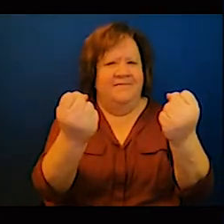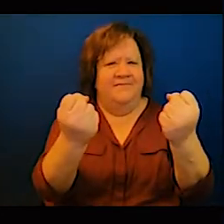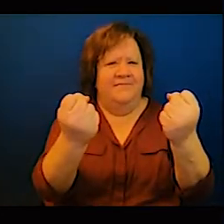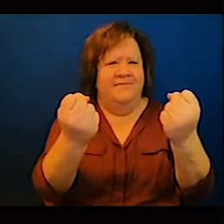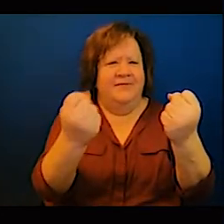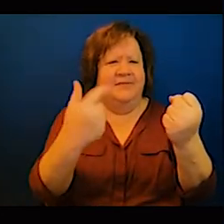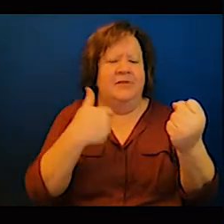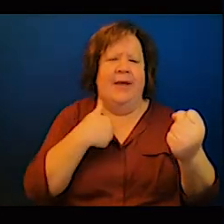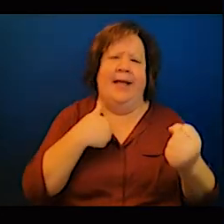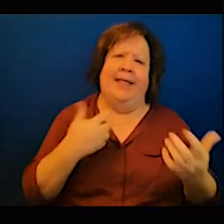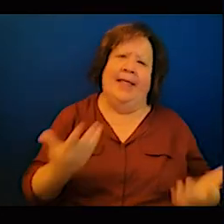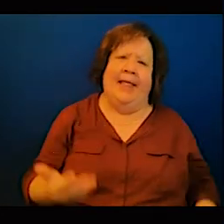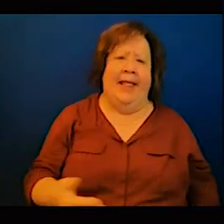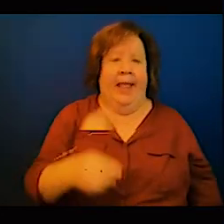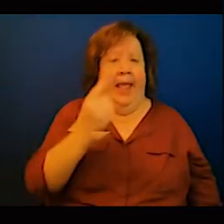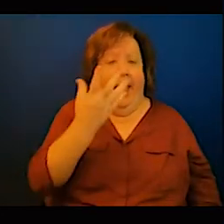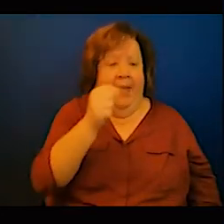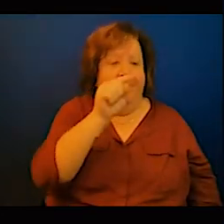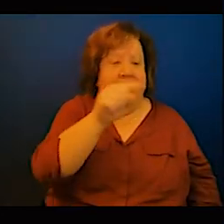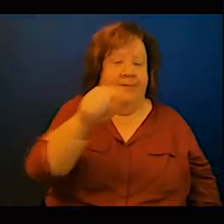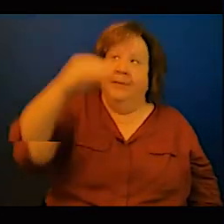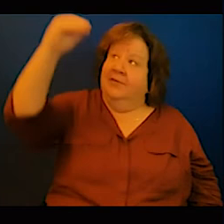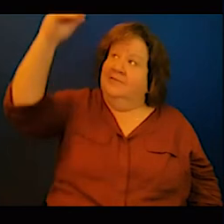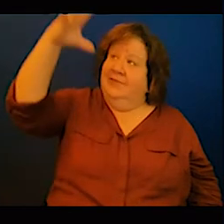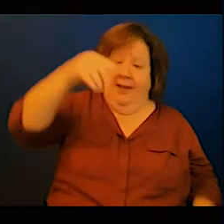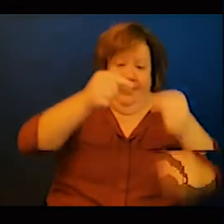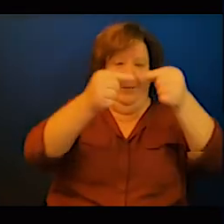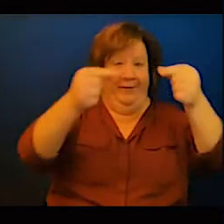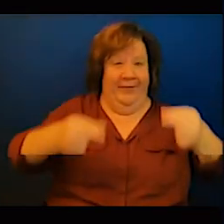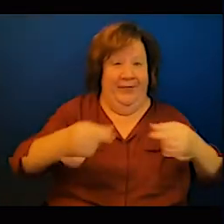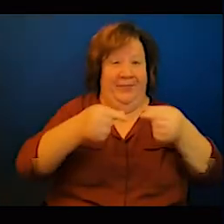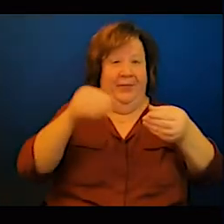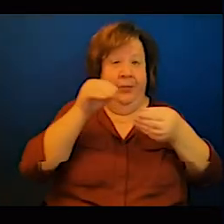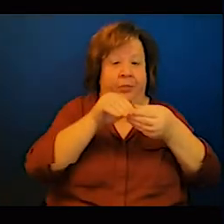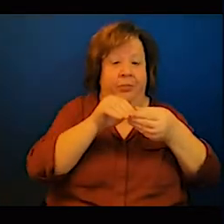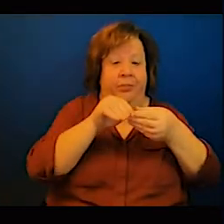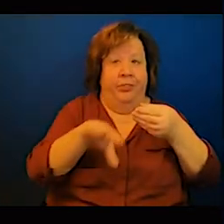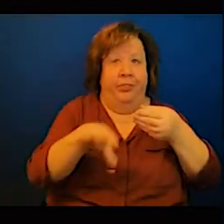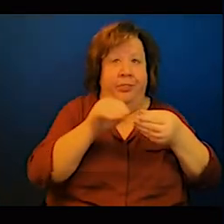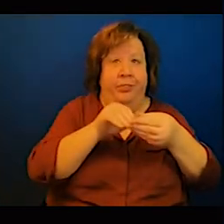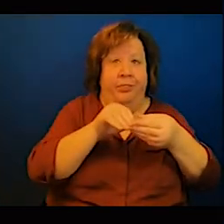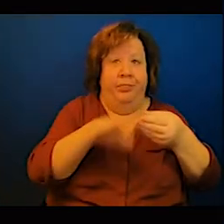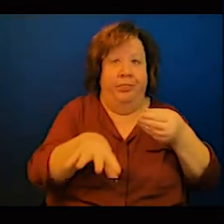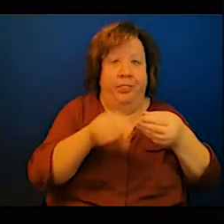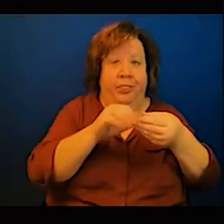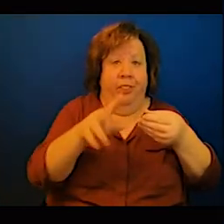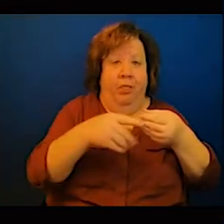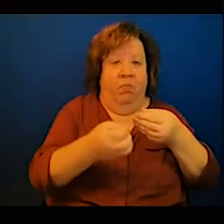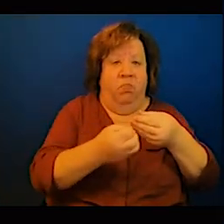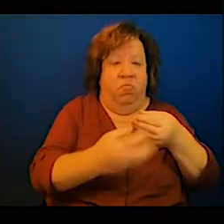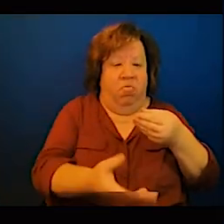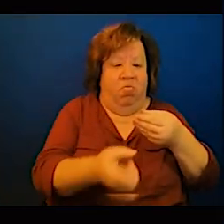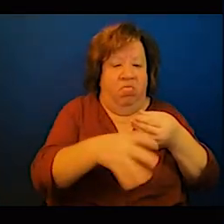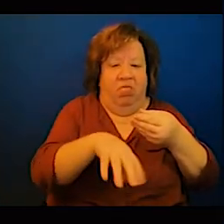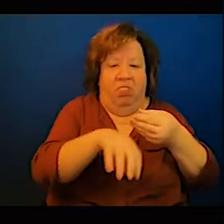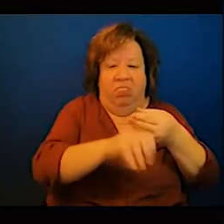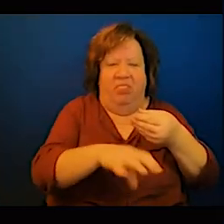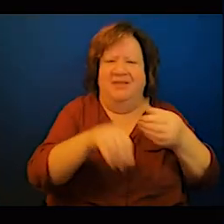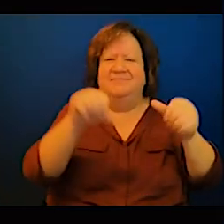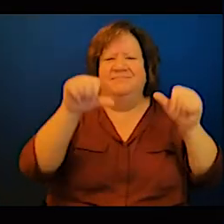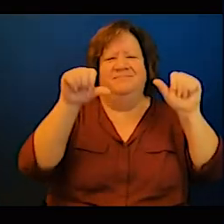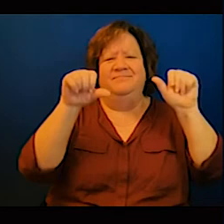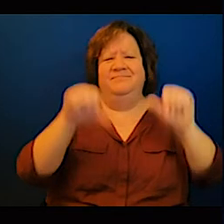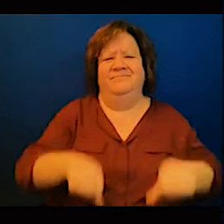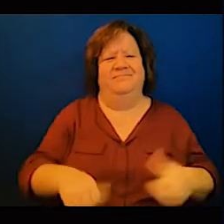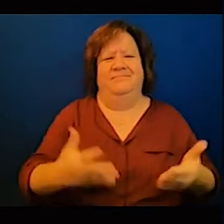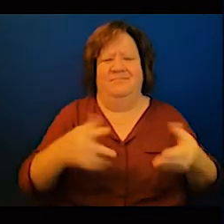outside all of that comes from the outside because we ourselves have not developed it we have done research sustainable